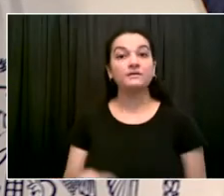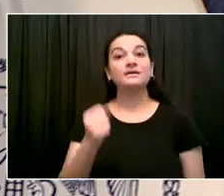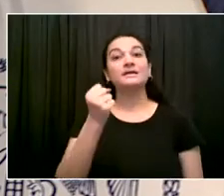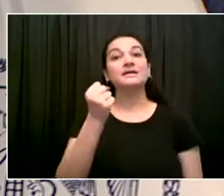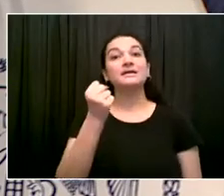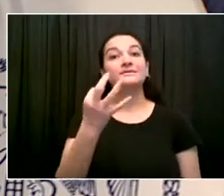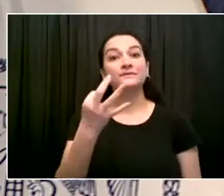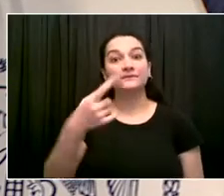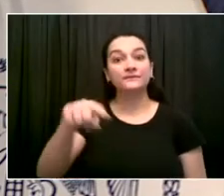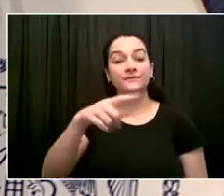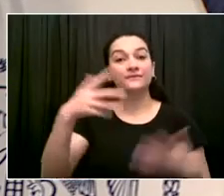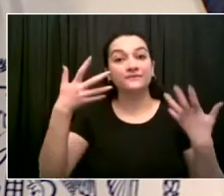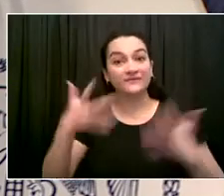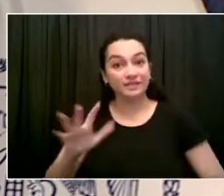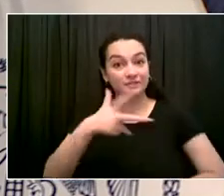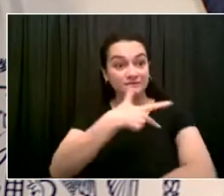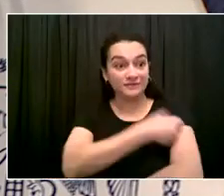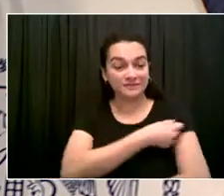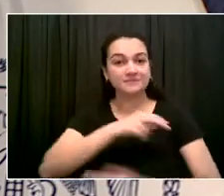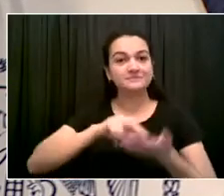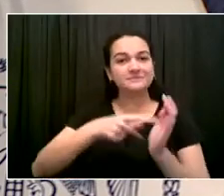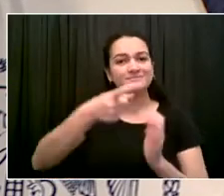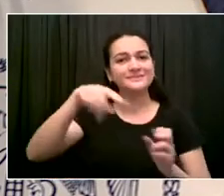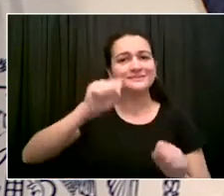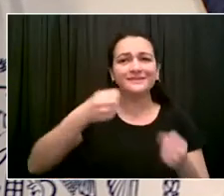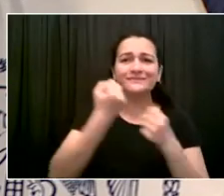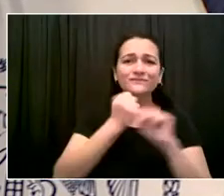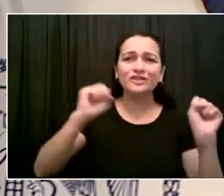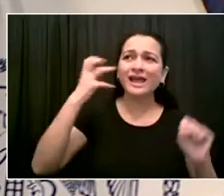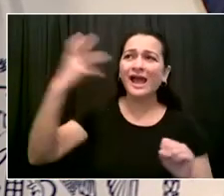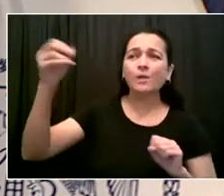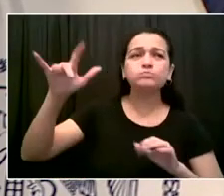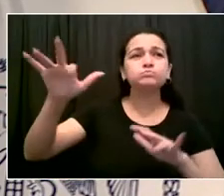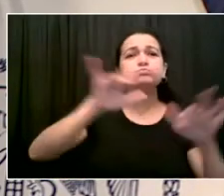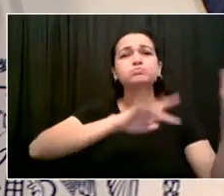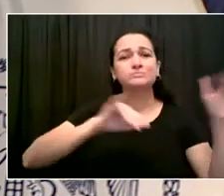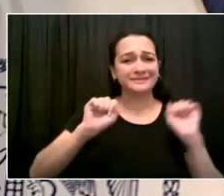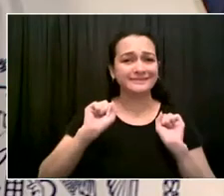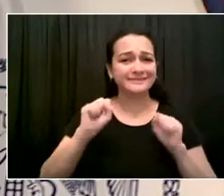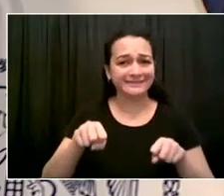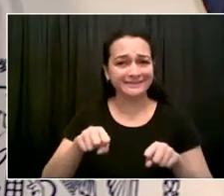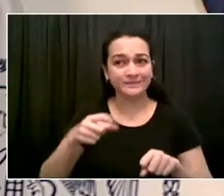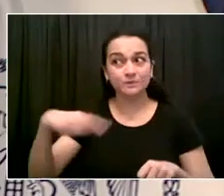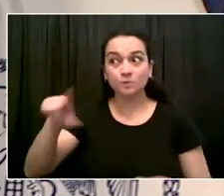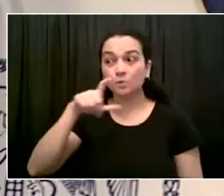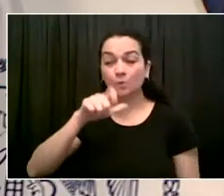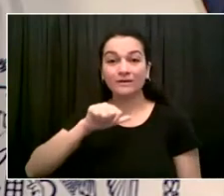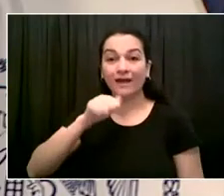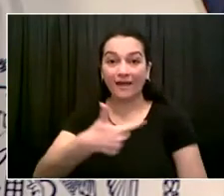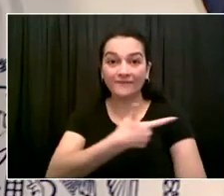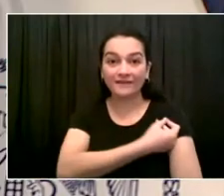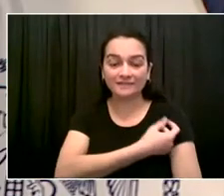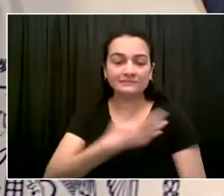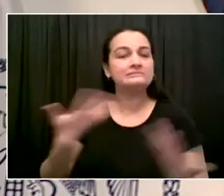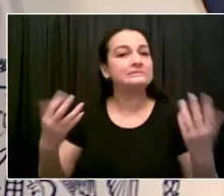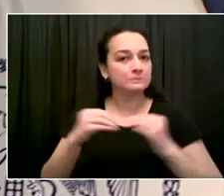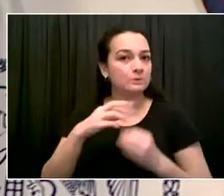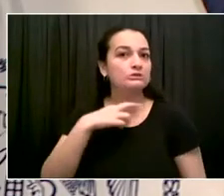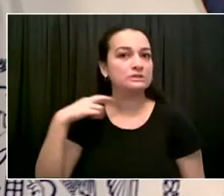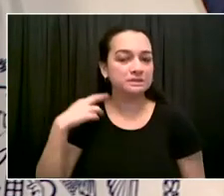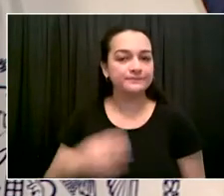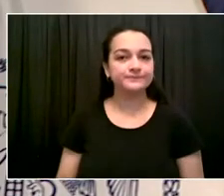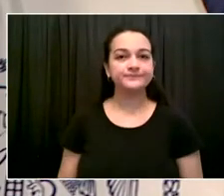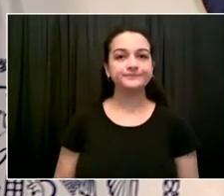focus on vaccination. Go ahead, Andrew. Okay. And my second question, and I apologize if this had